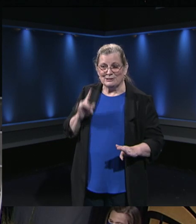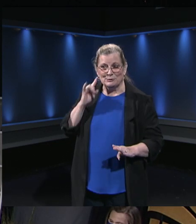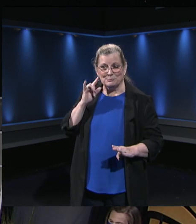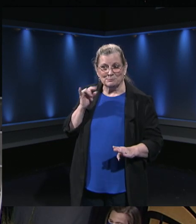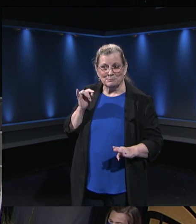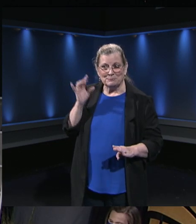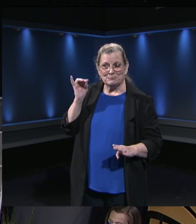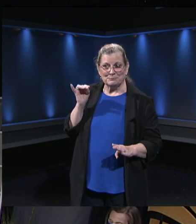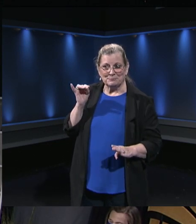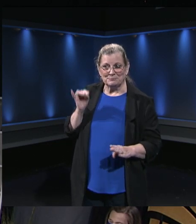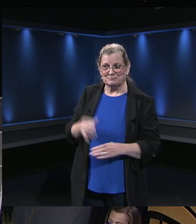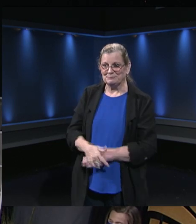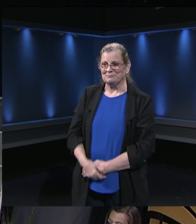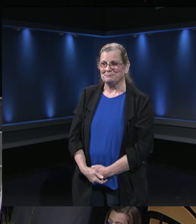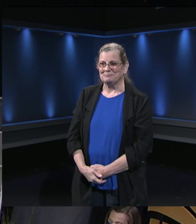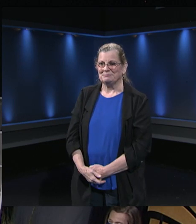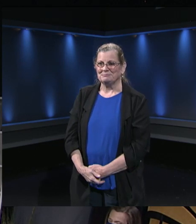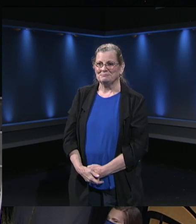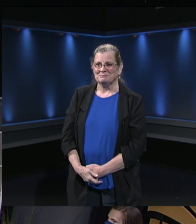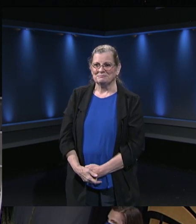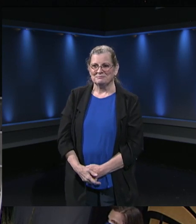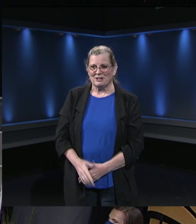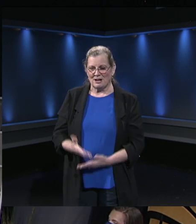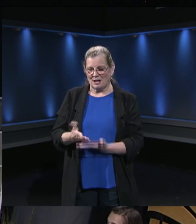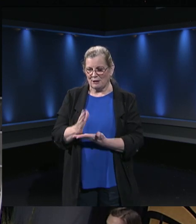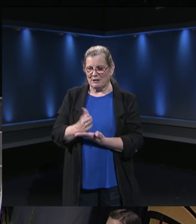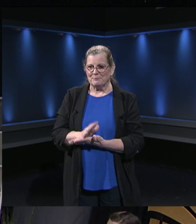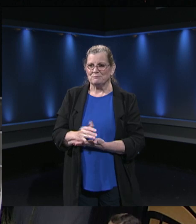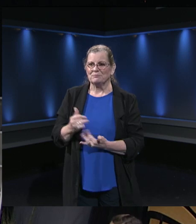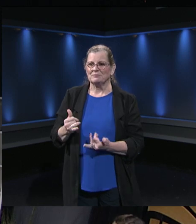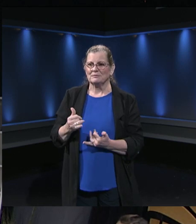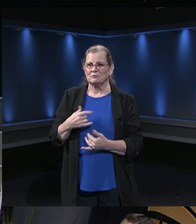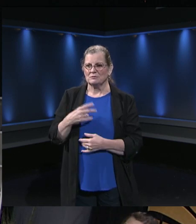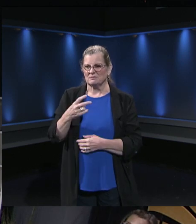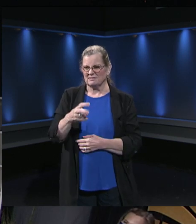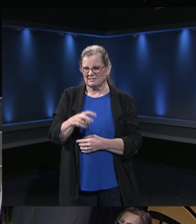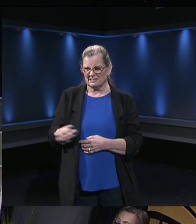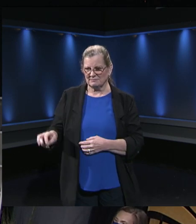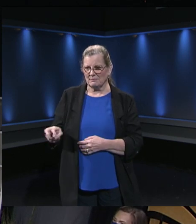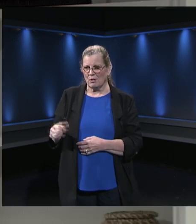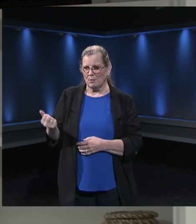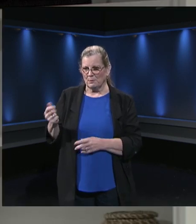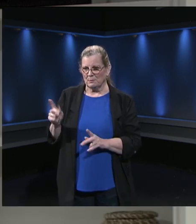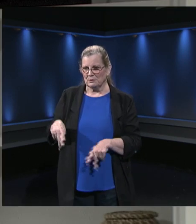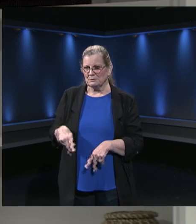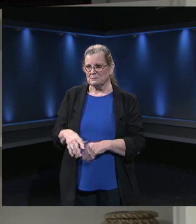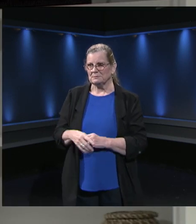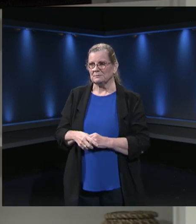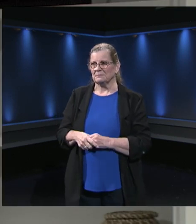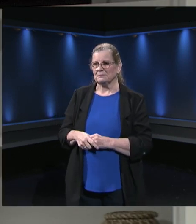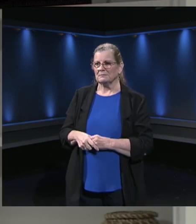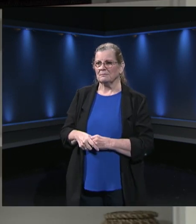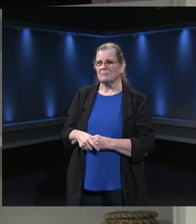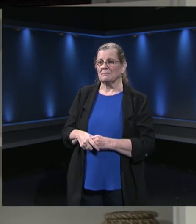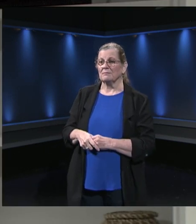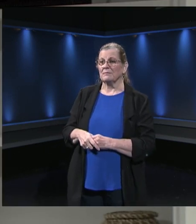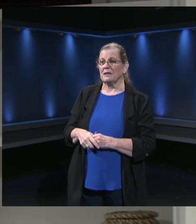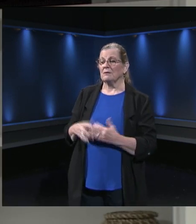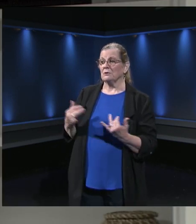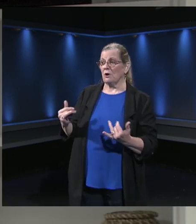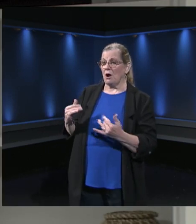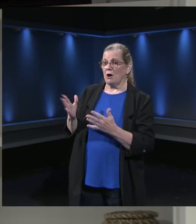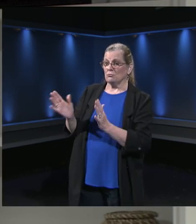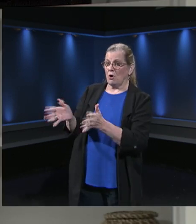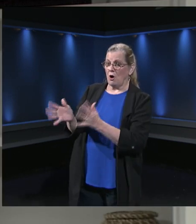All right. I'm going to go ahead and transition and talk with Pam Gallietta.